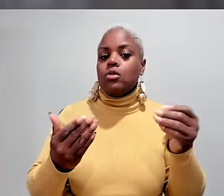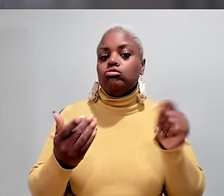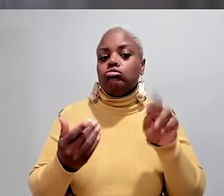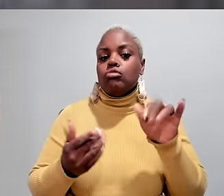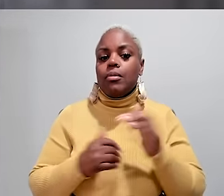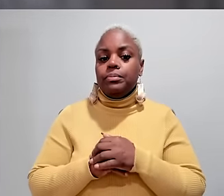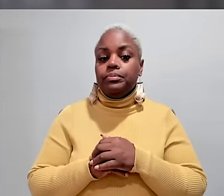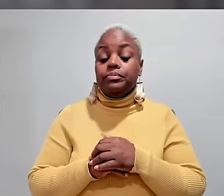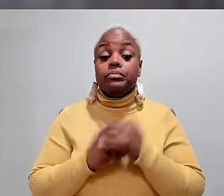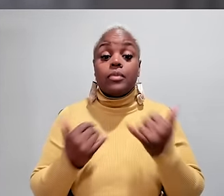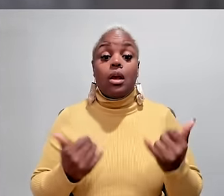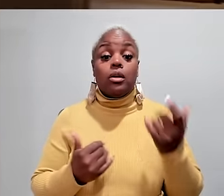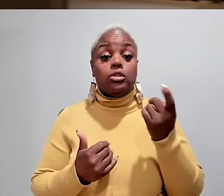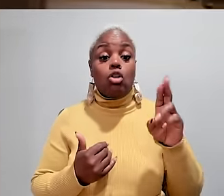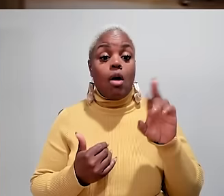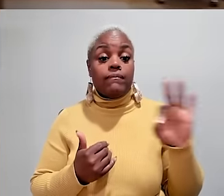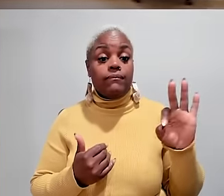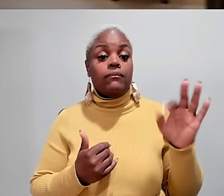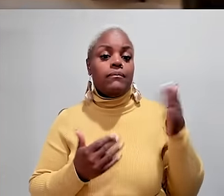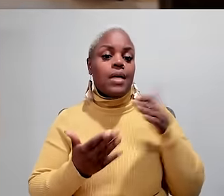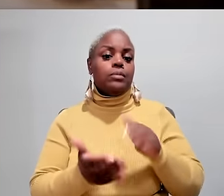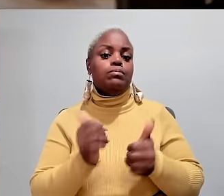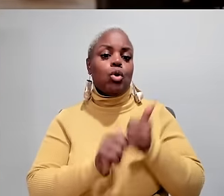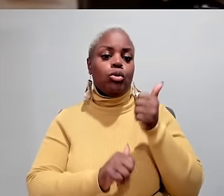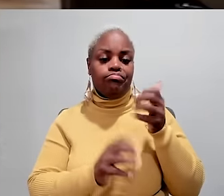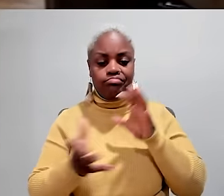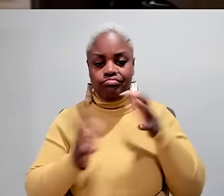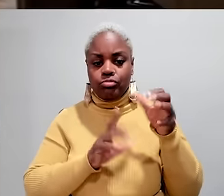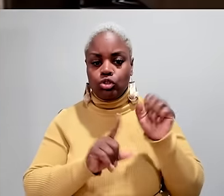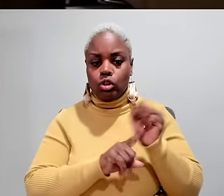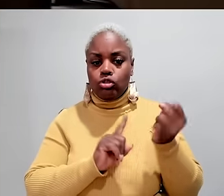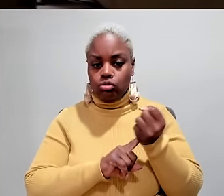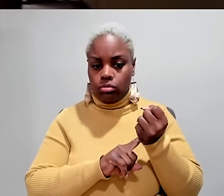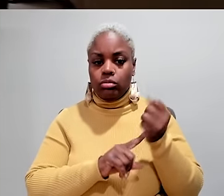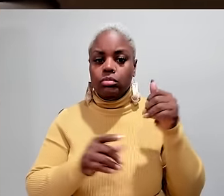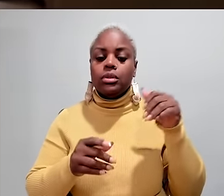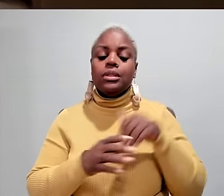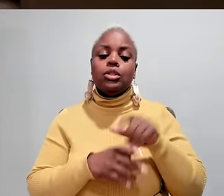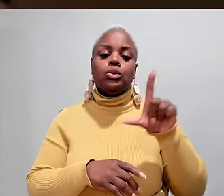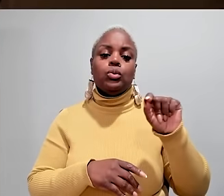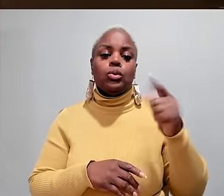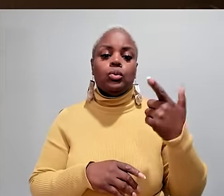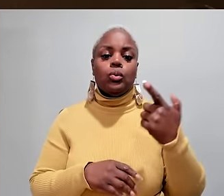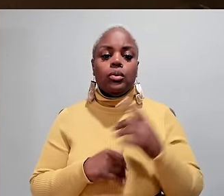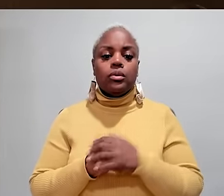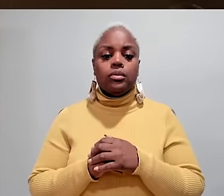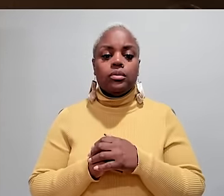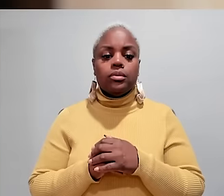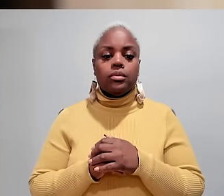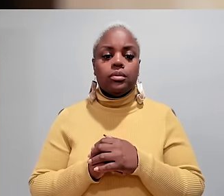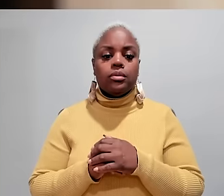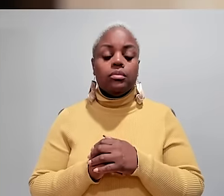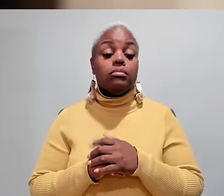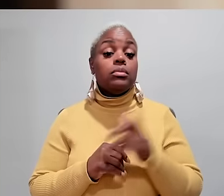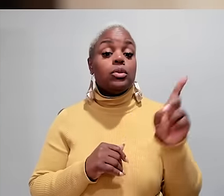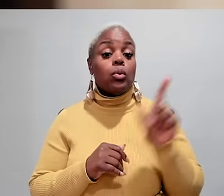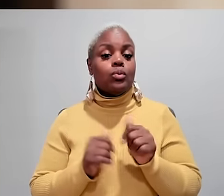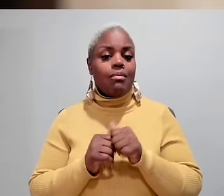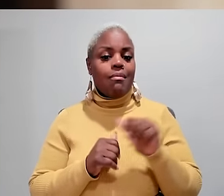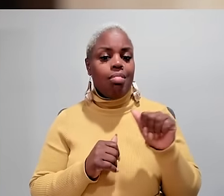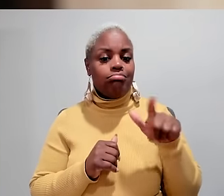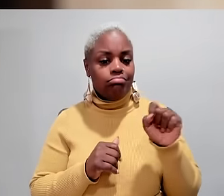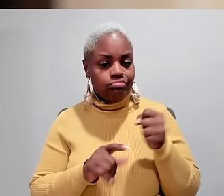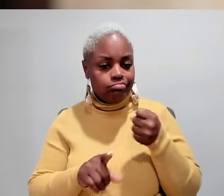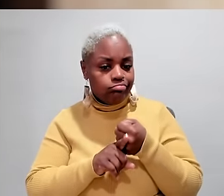of people who will then go and try. JUDY But now Doctoroff faces his most daunting challenge yet. In 2021,